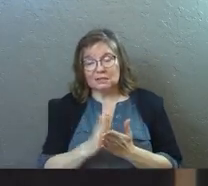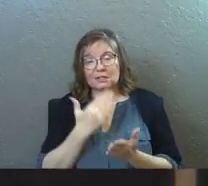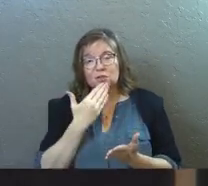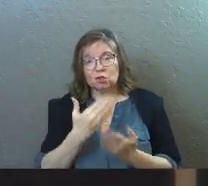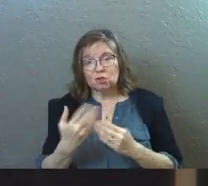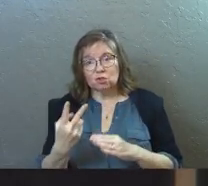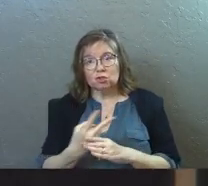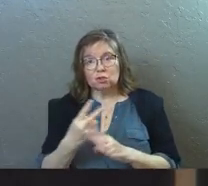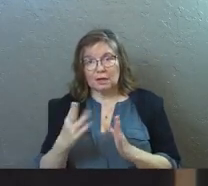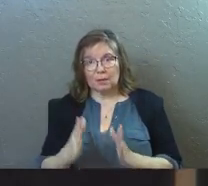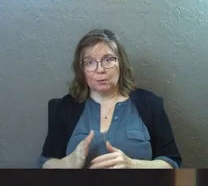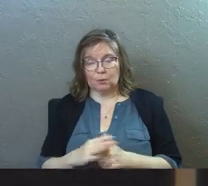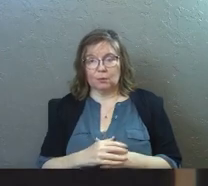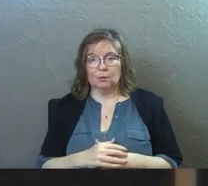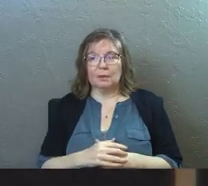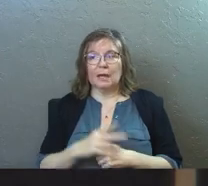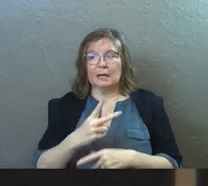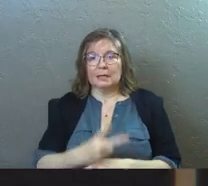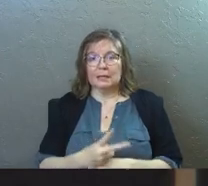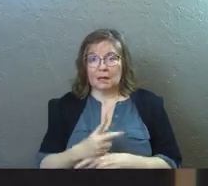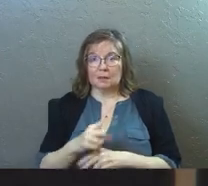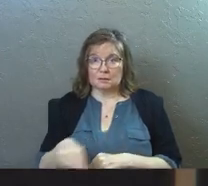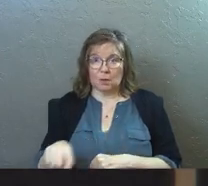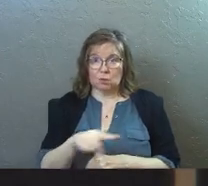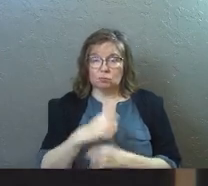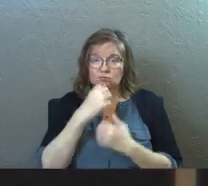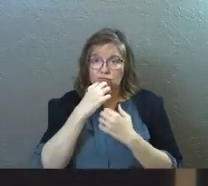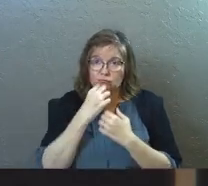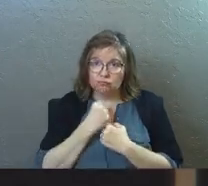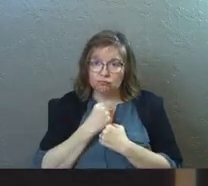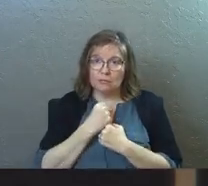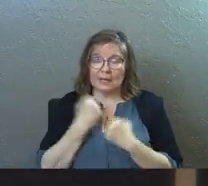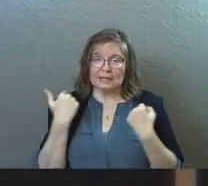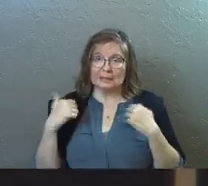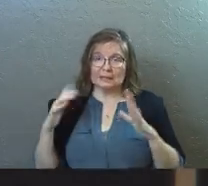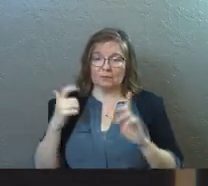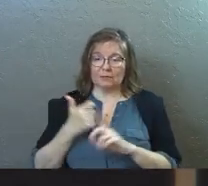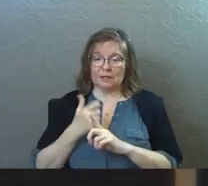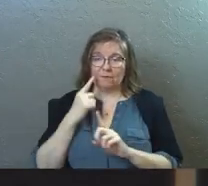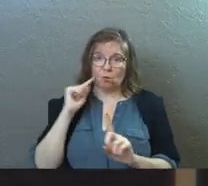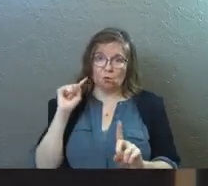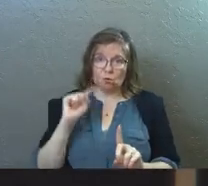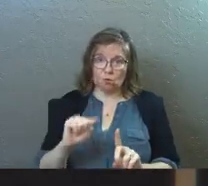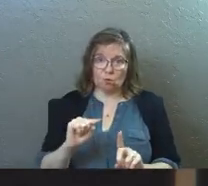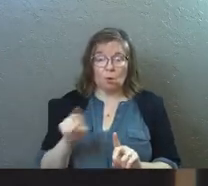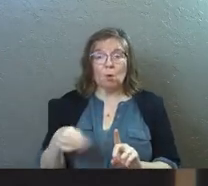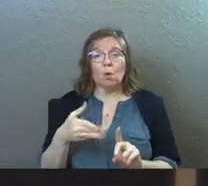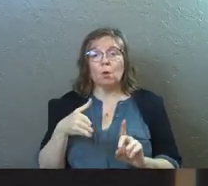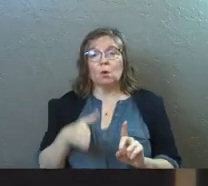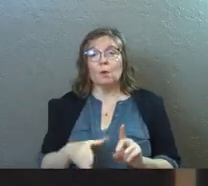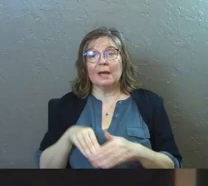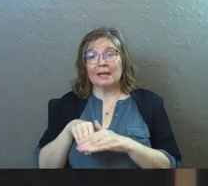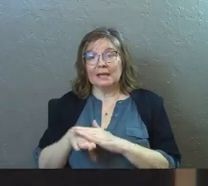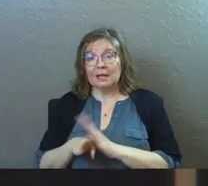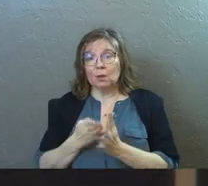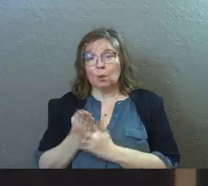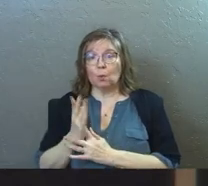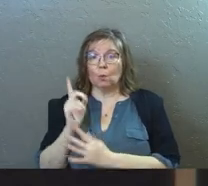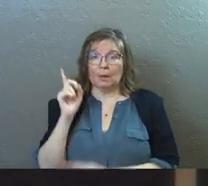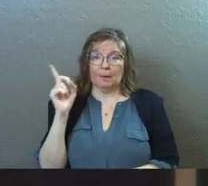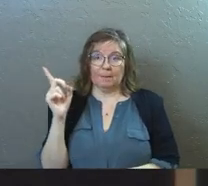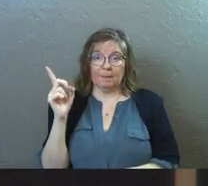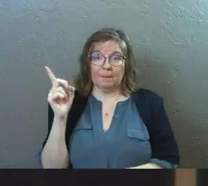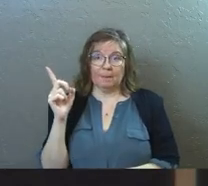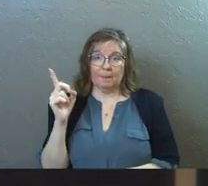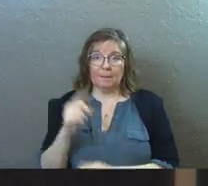is a good shepherd. And he cares about you and he sacrificed himself for you. And the only way in is through